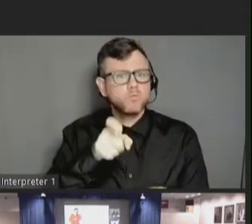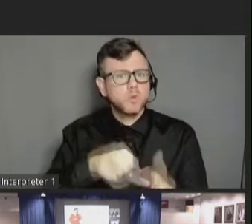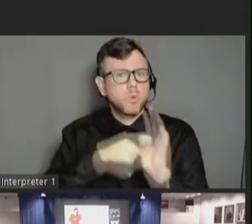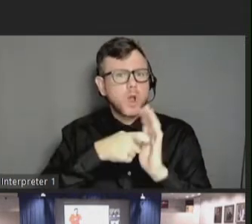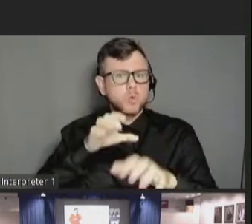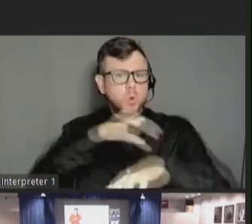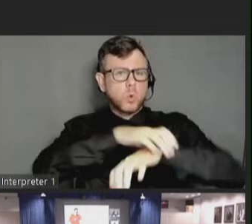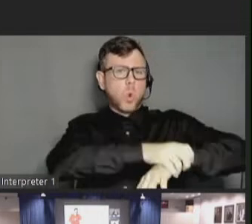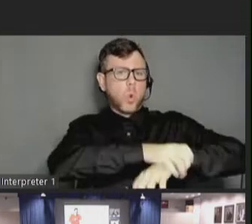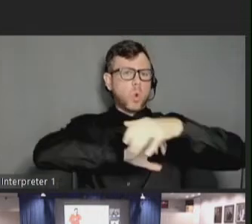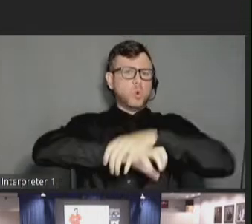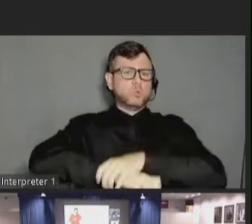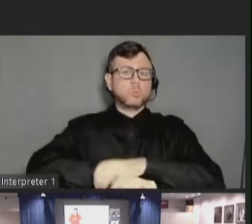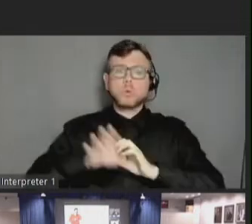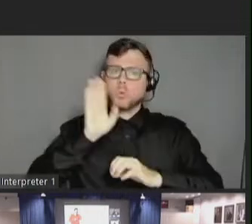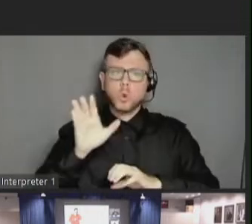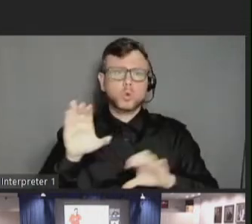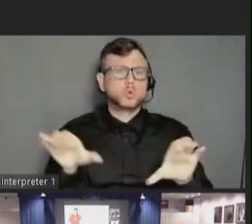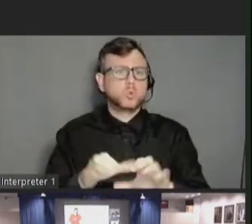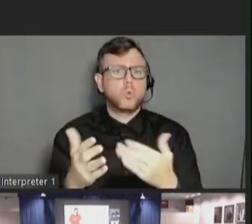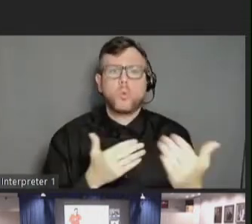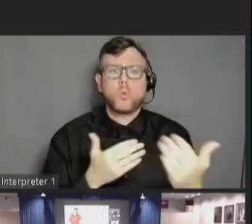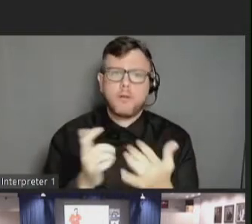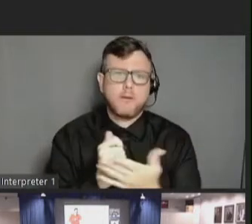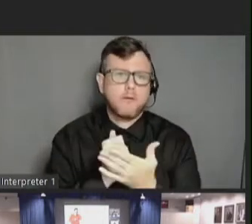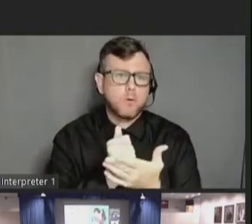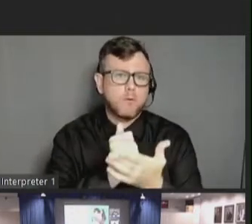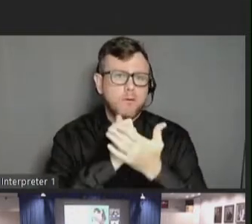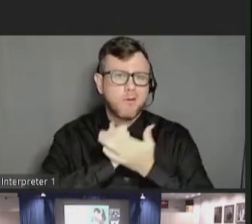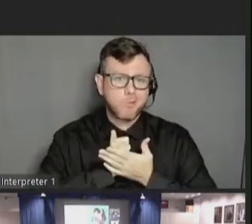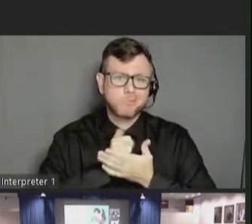anything you think will help. Next slide, please.